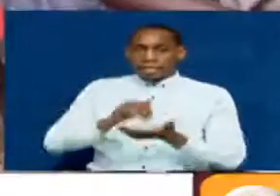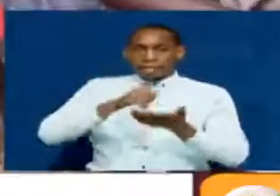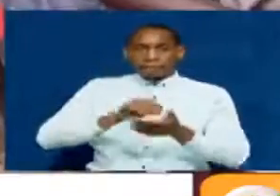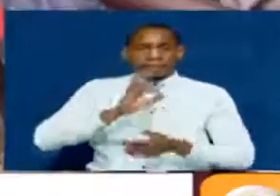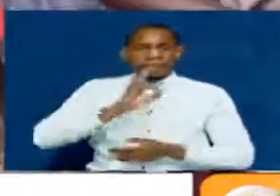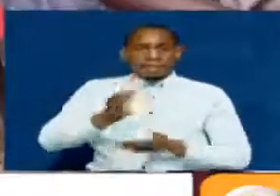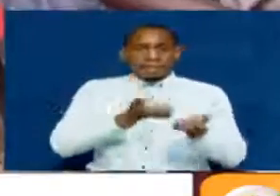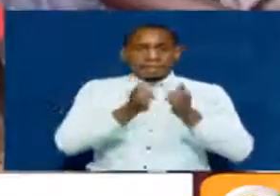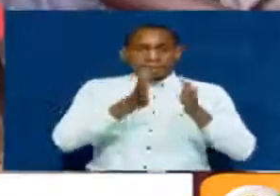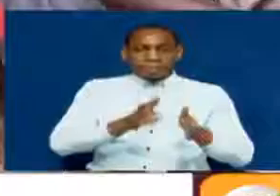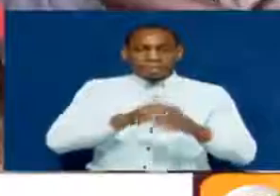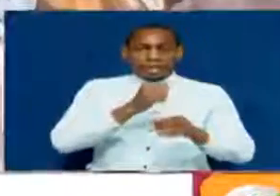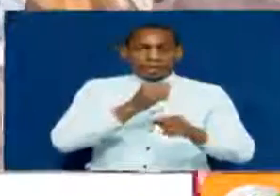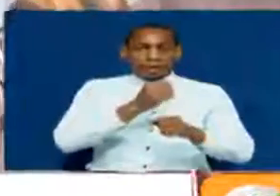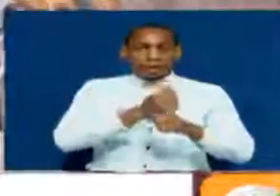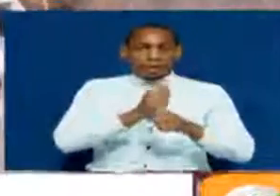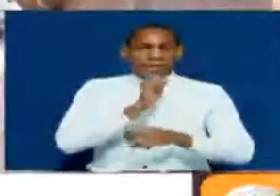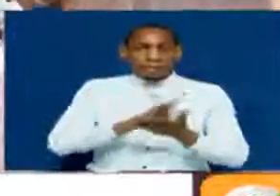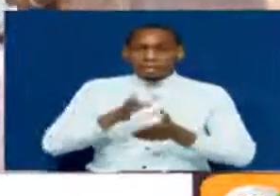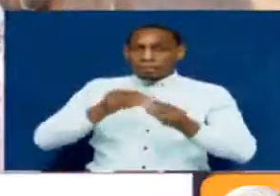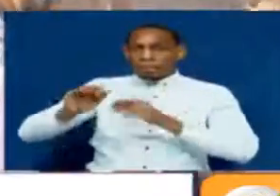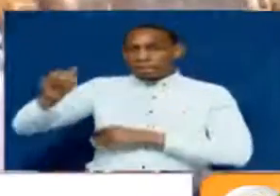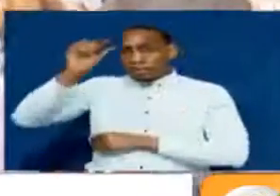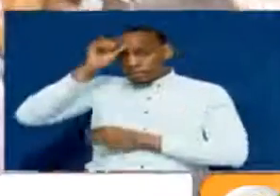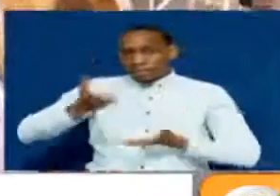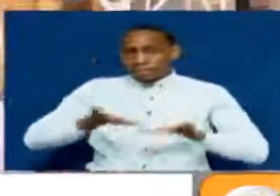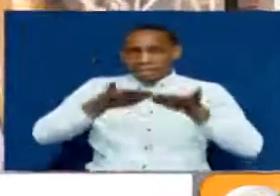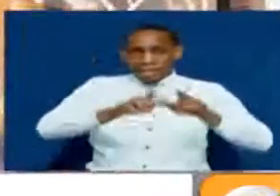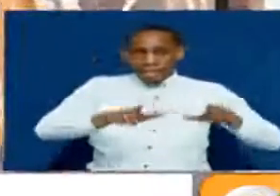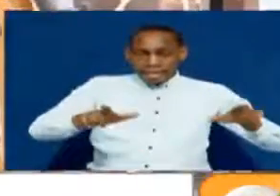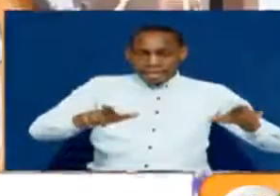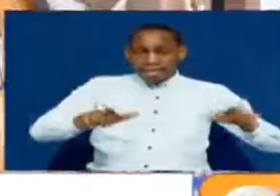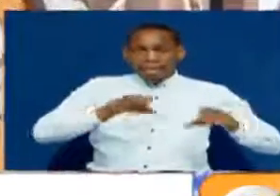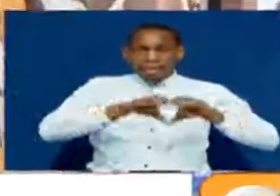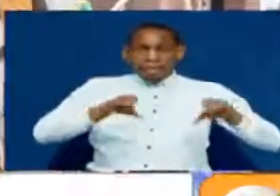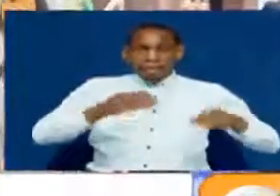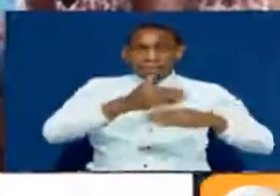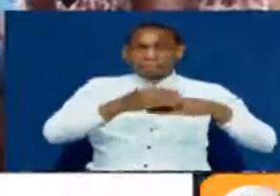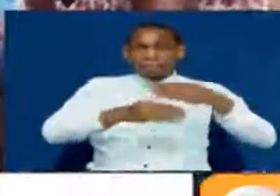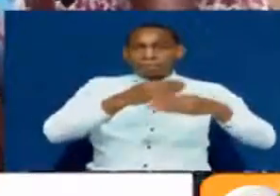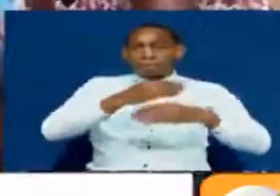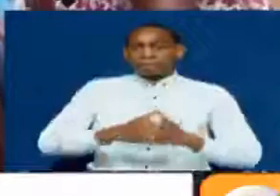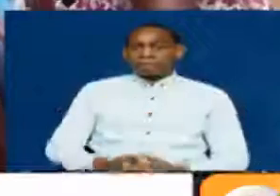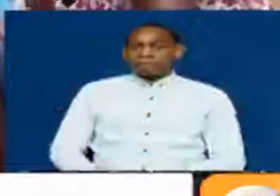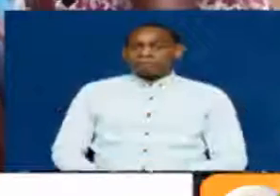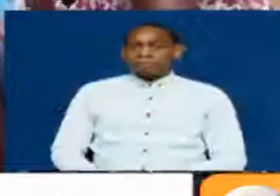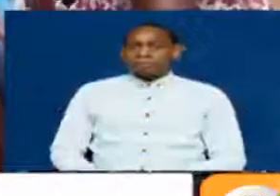traders upon completion. The Boussia County government has provided the land on which the market is being built.